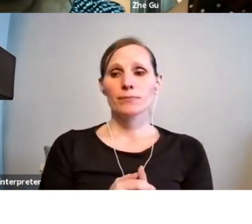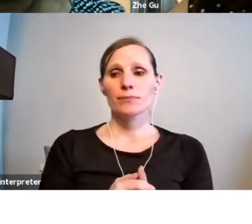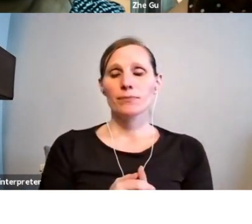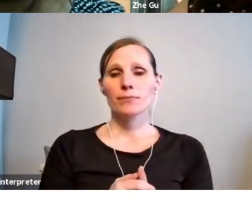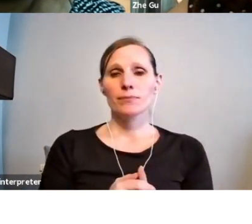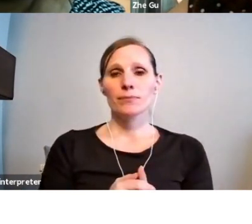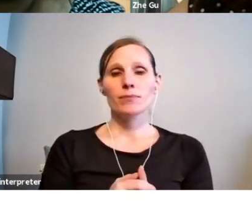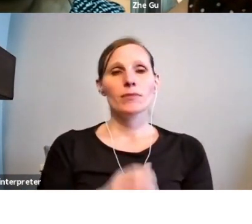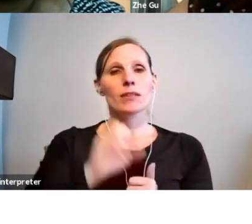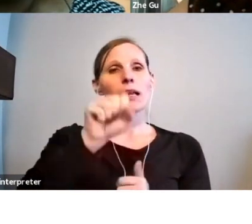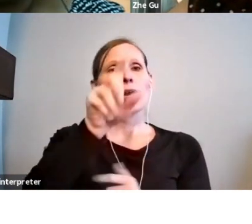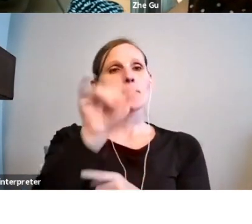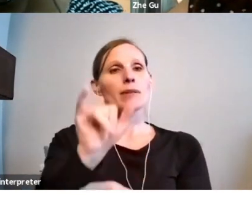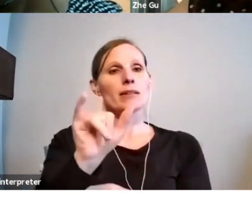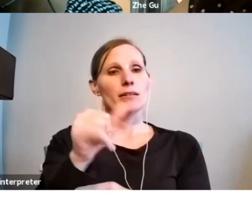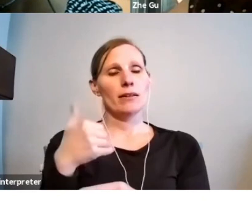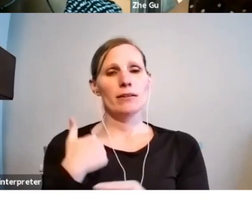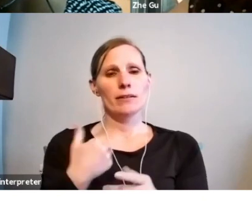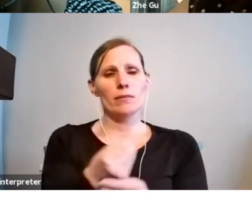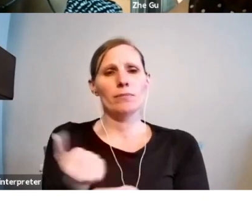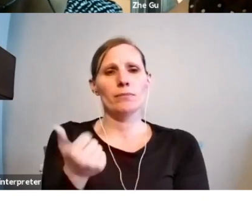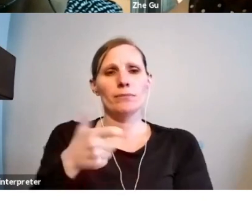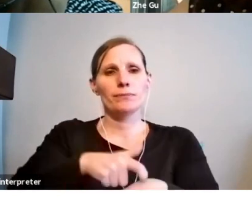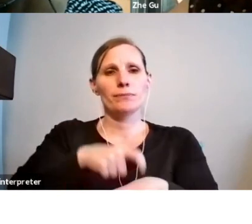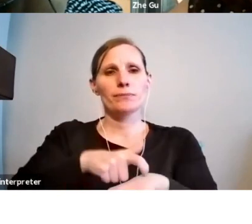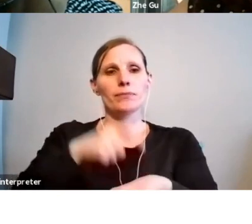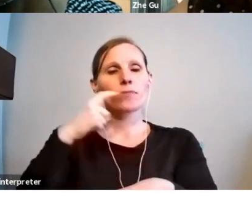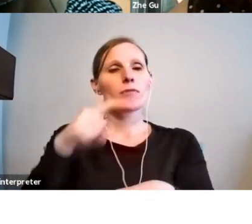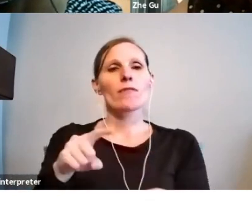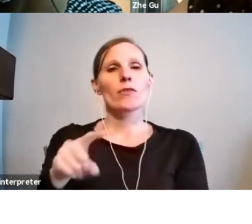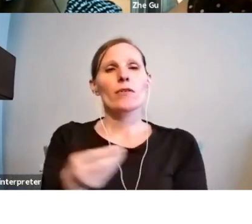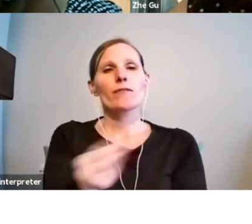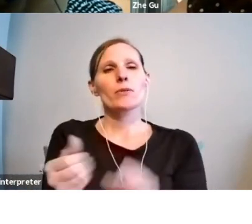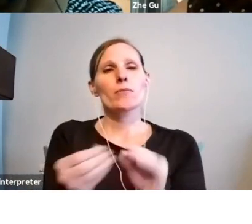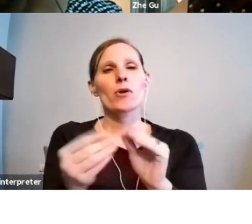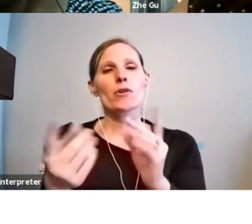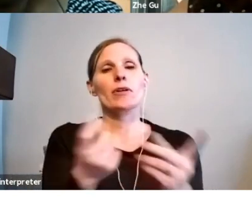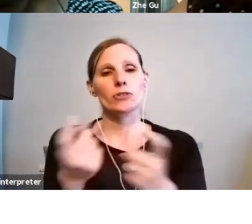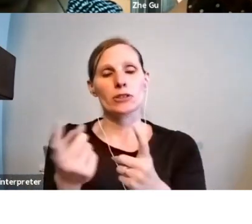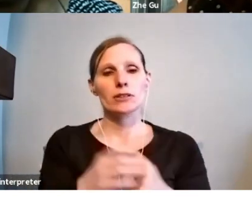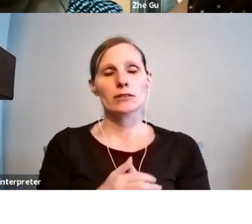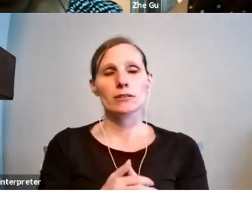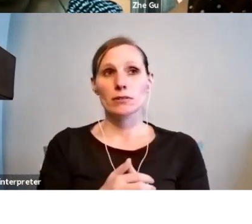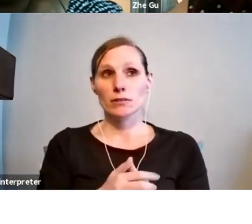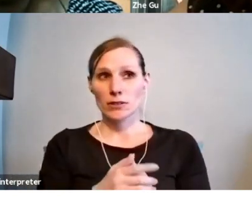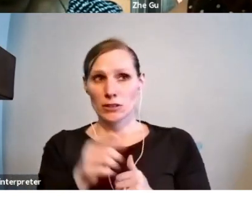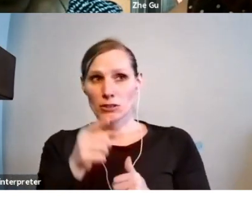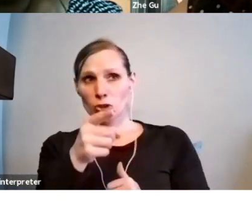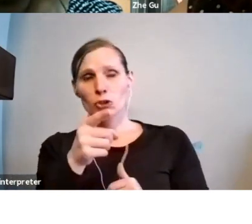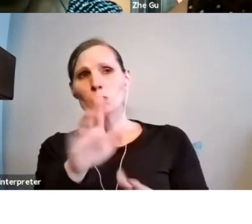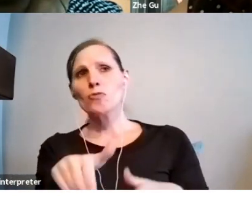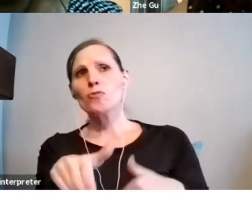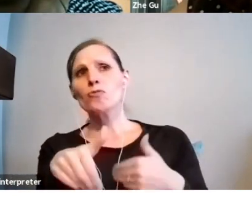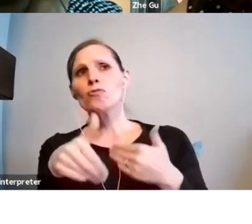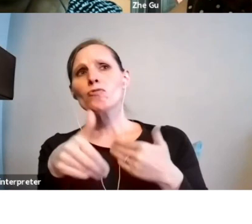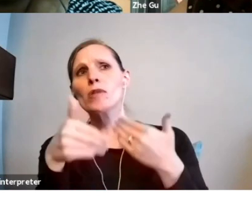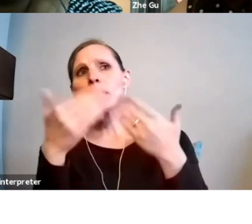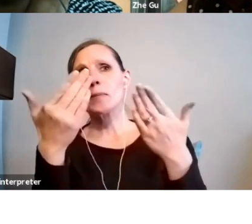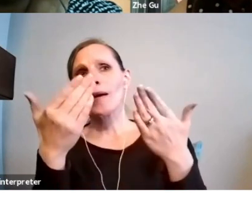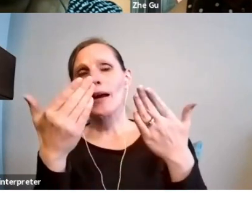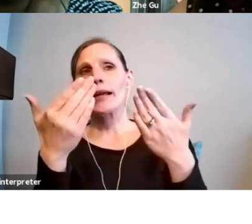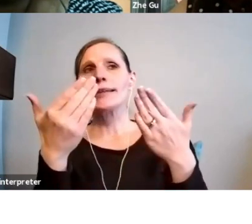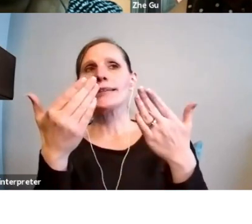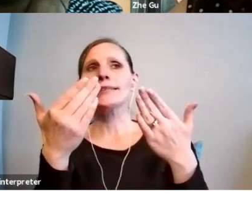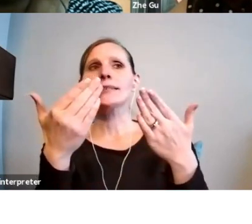All right, we've got some time for a few more questions. Do you recommend getting personal in applications, talking about your